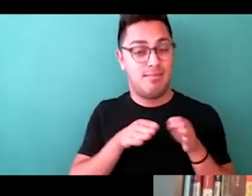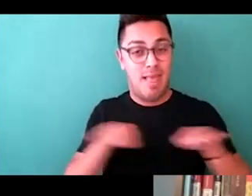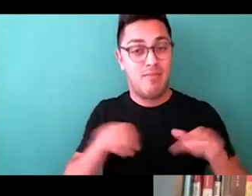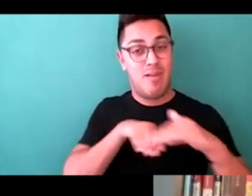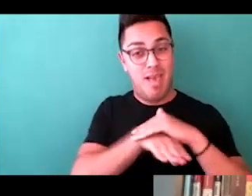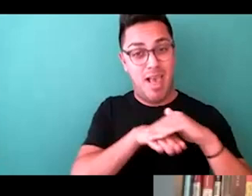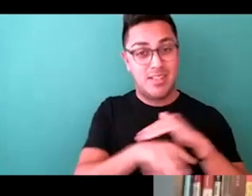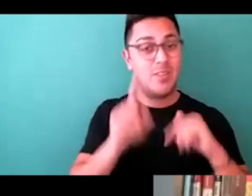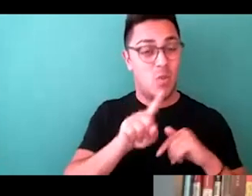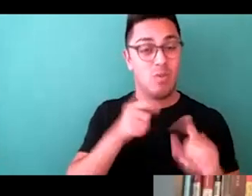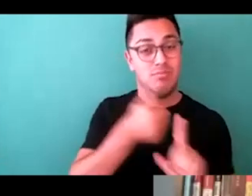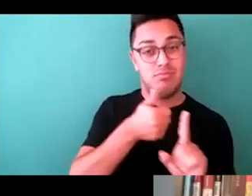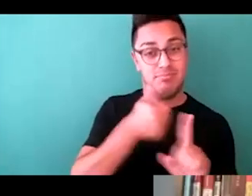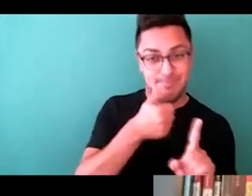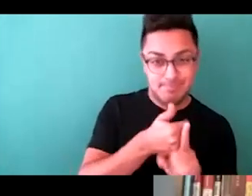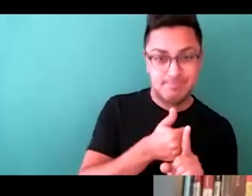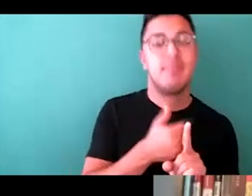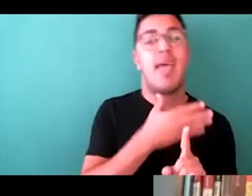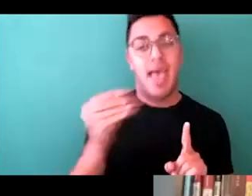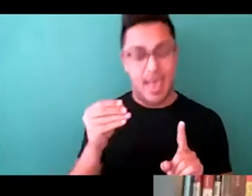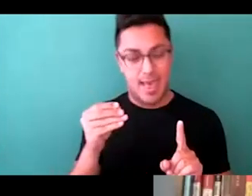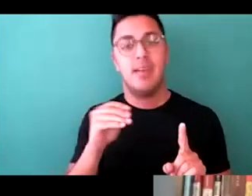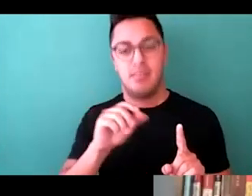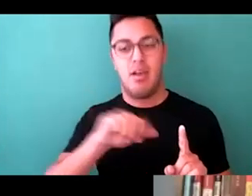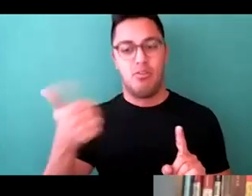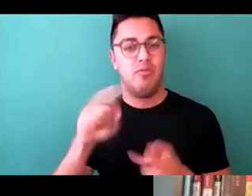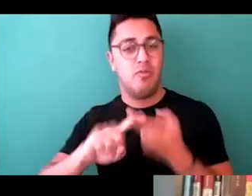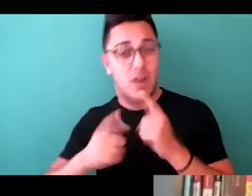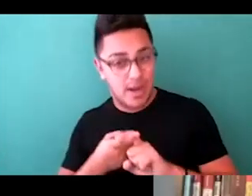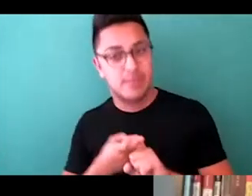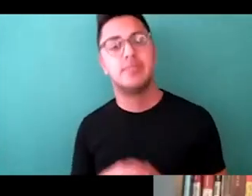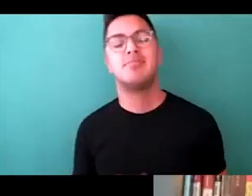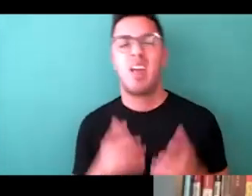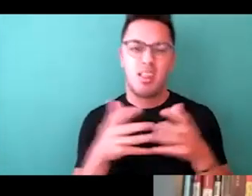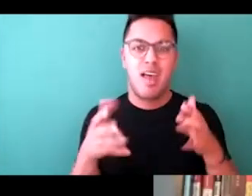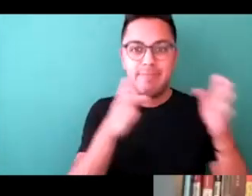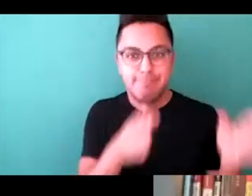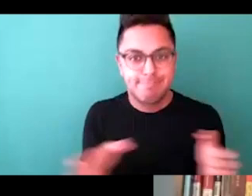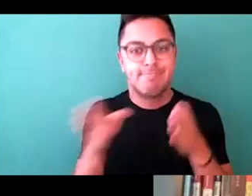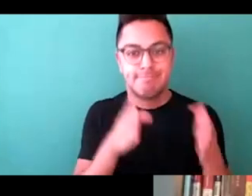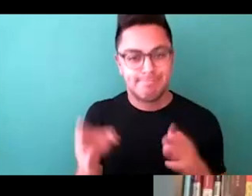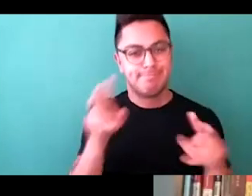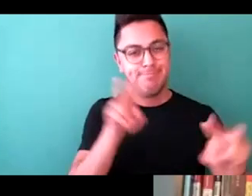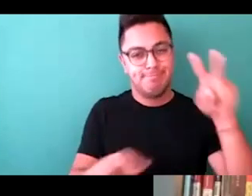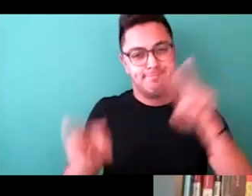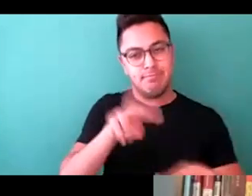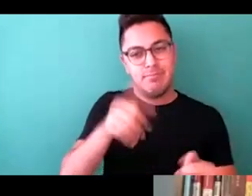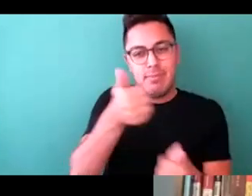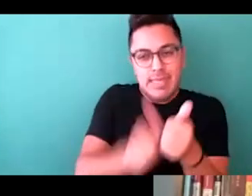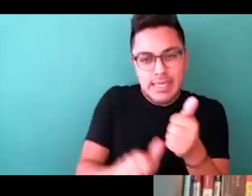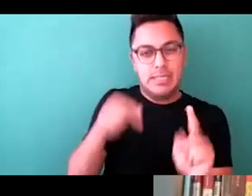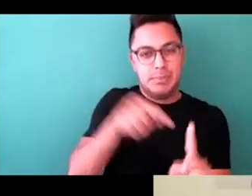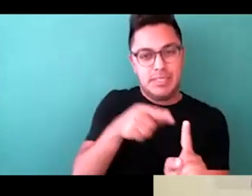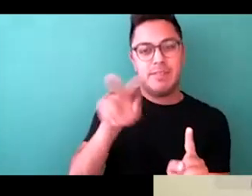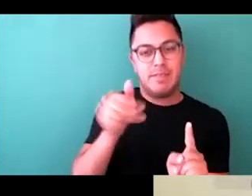a lot of, like I said, a lot of different moving parts when you look at each specific venue, but nothing insurmountable.